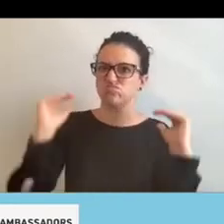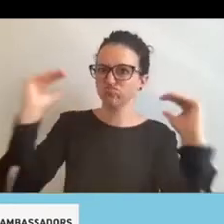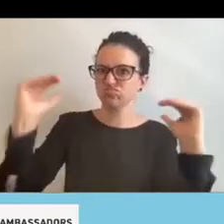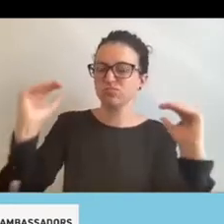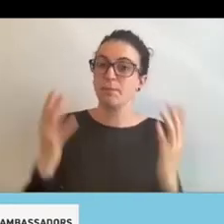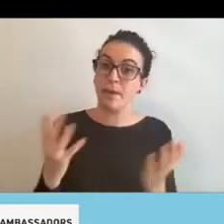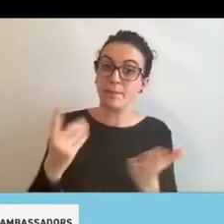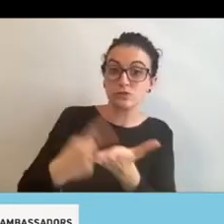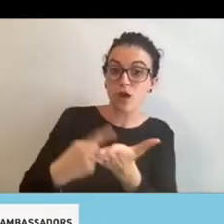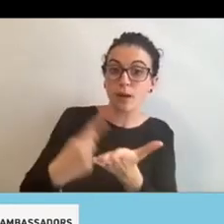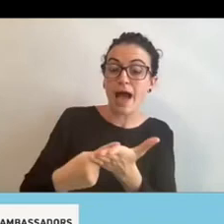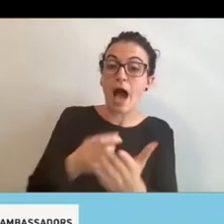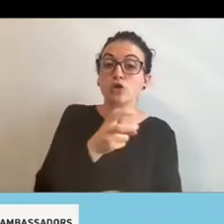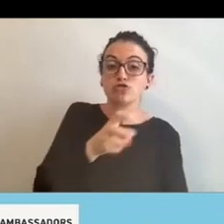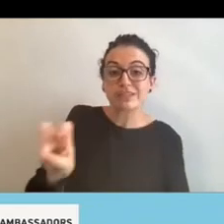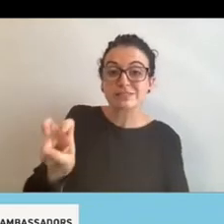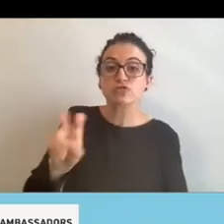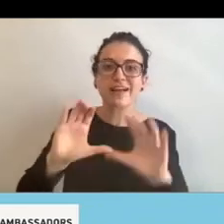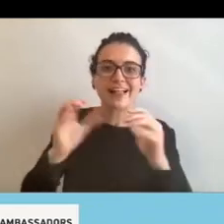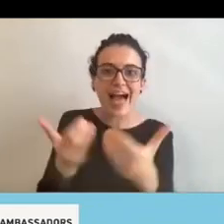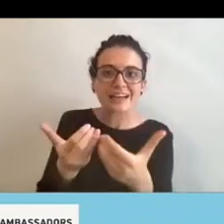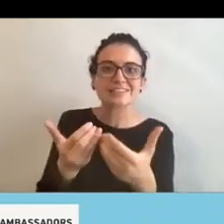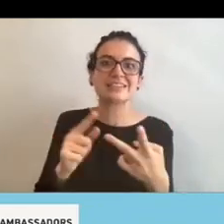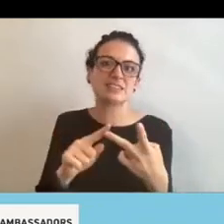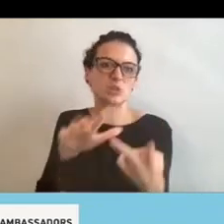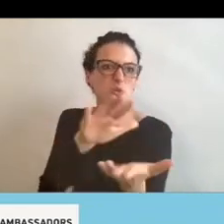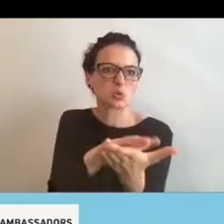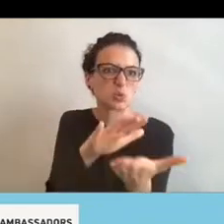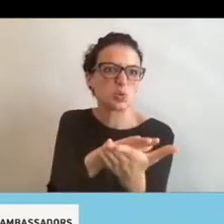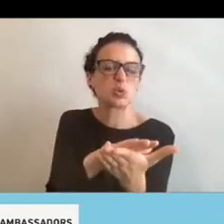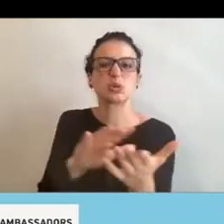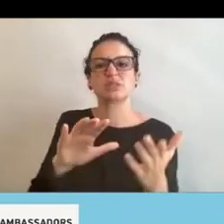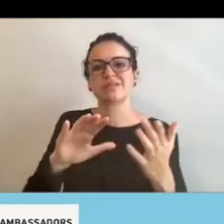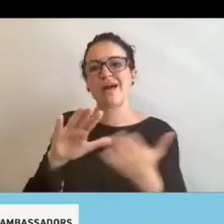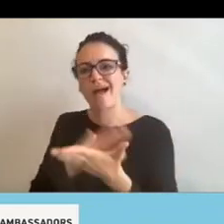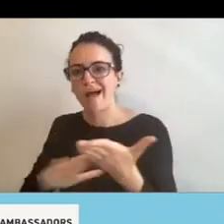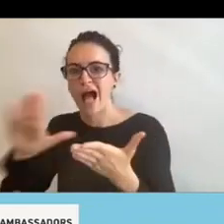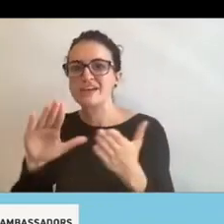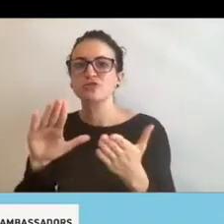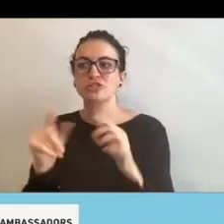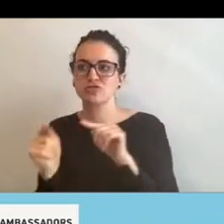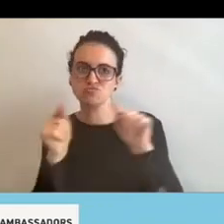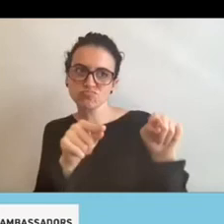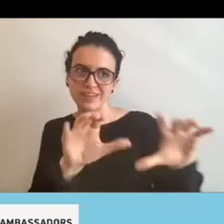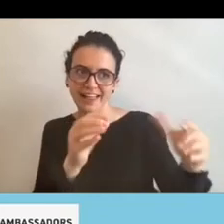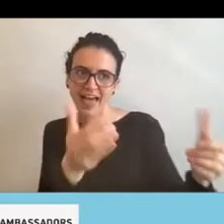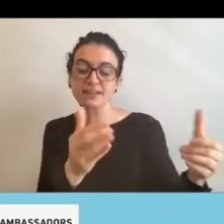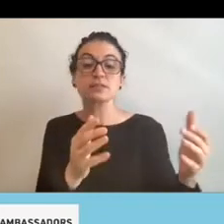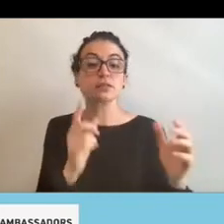classes, schools, colleges that have classes for people with disabilities.